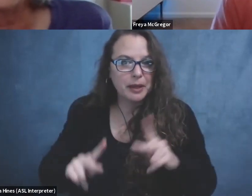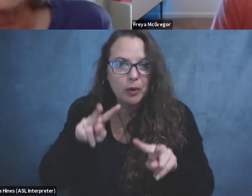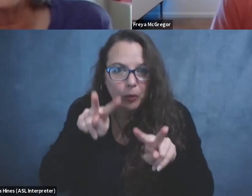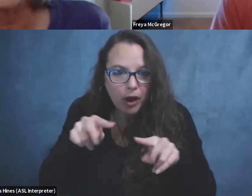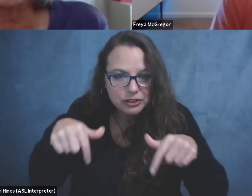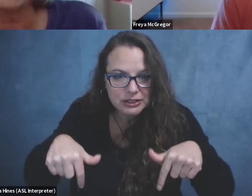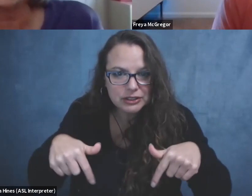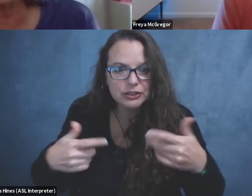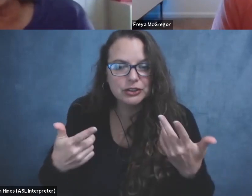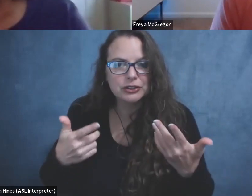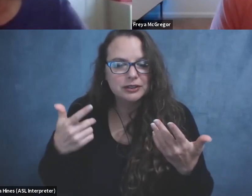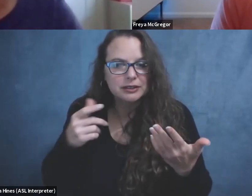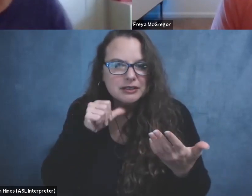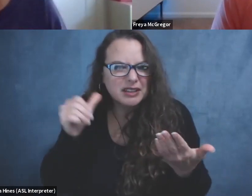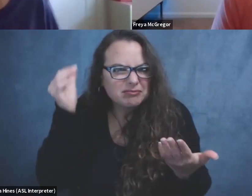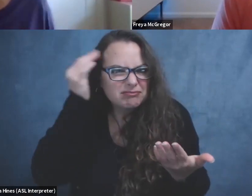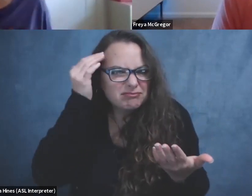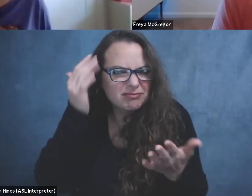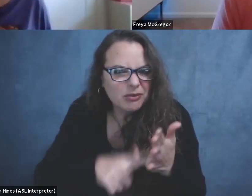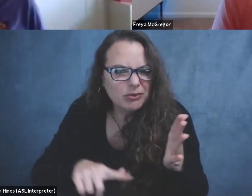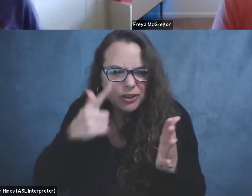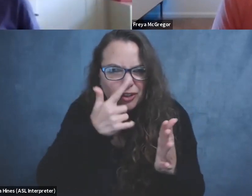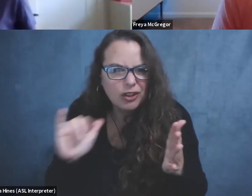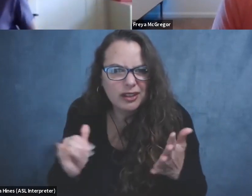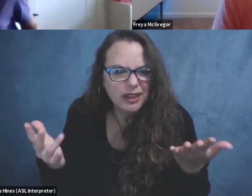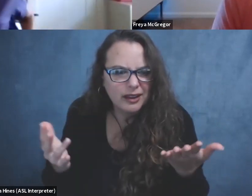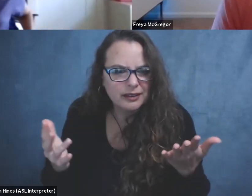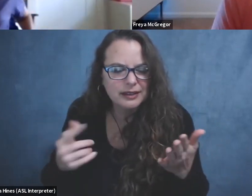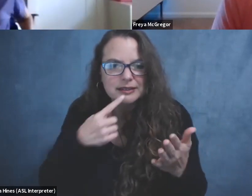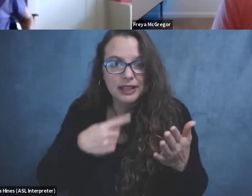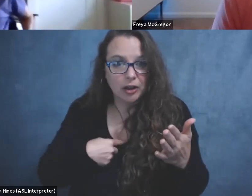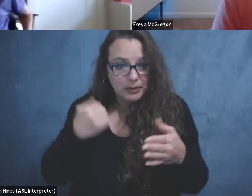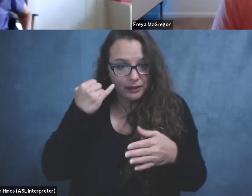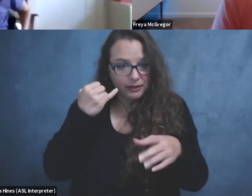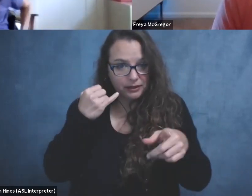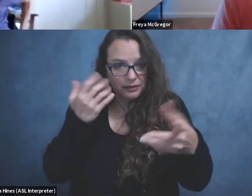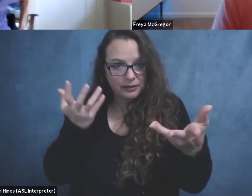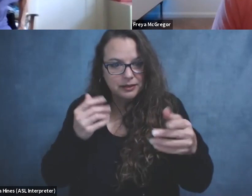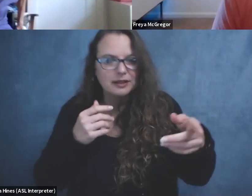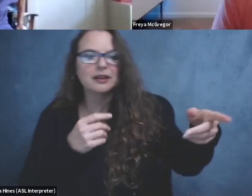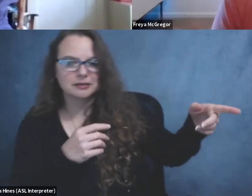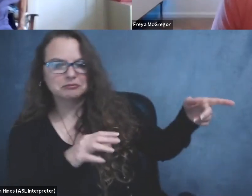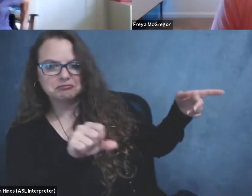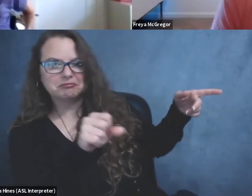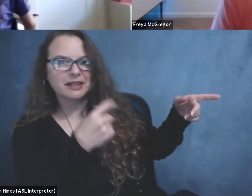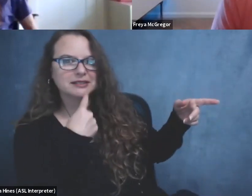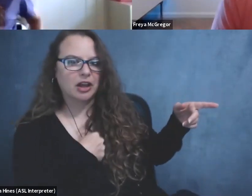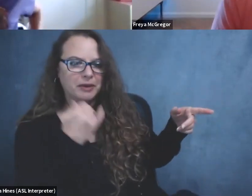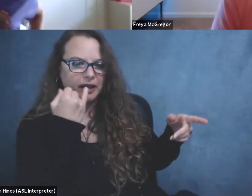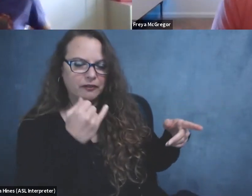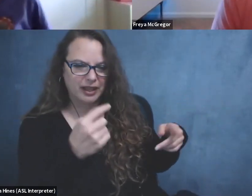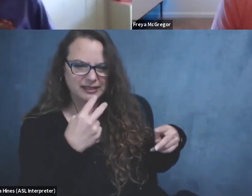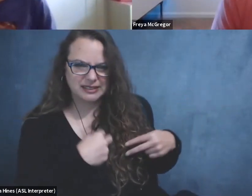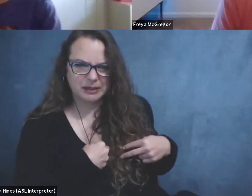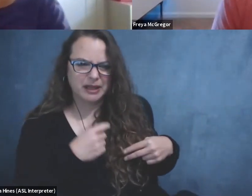manual wheelchairs. Right, right. Okay. Tell me if I'm in the right place. I don't know how much you can see. I think I need